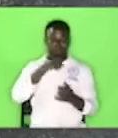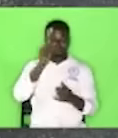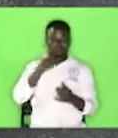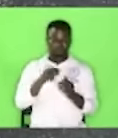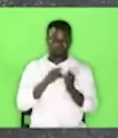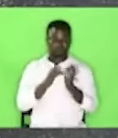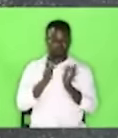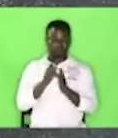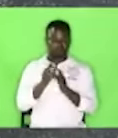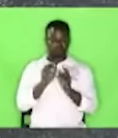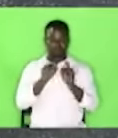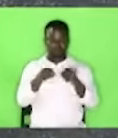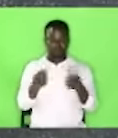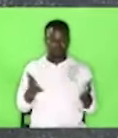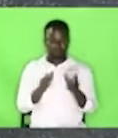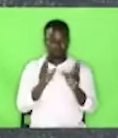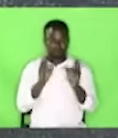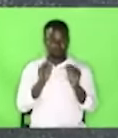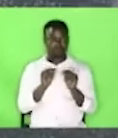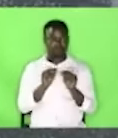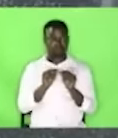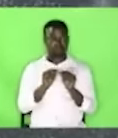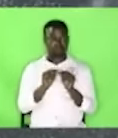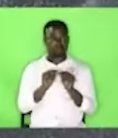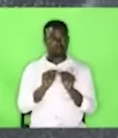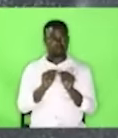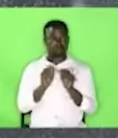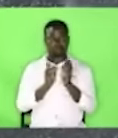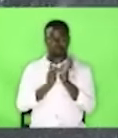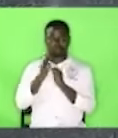no his name is enough